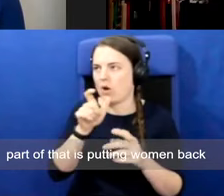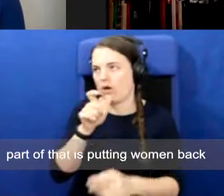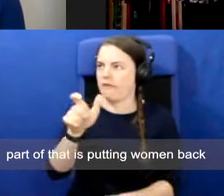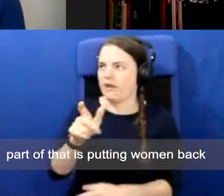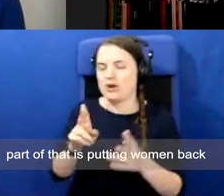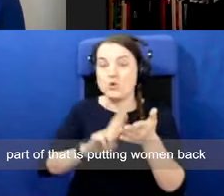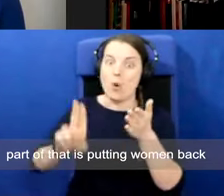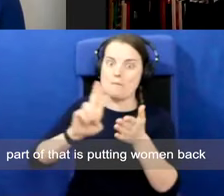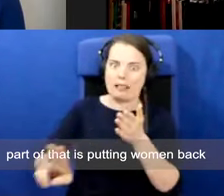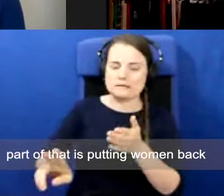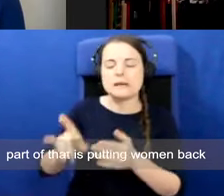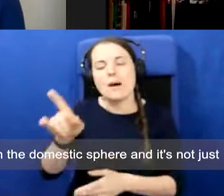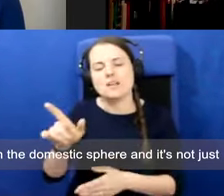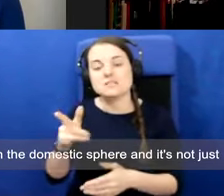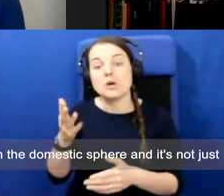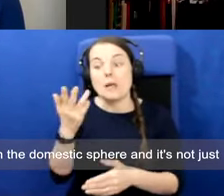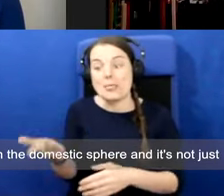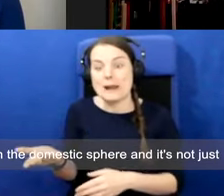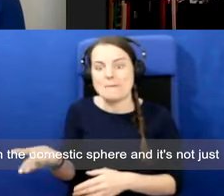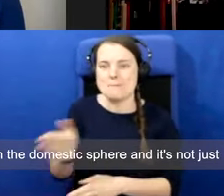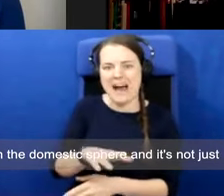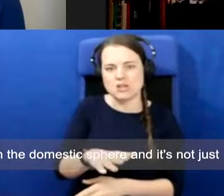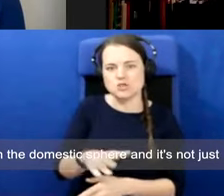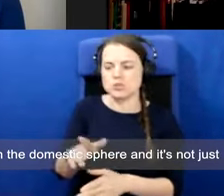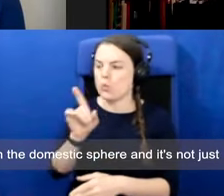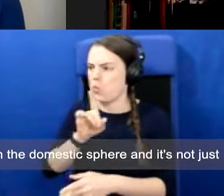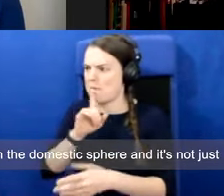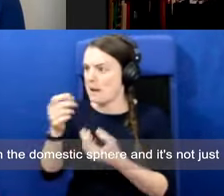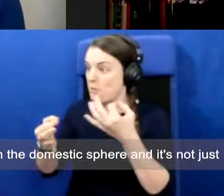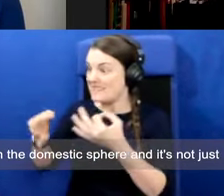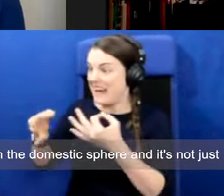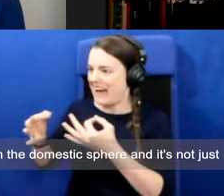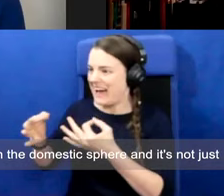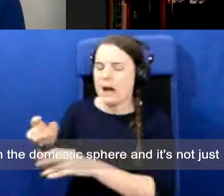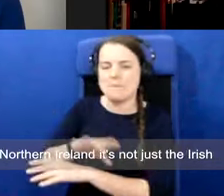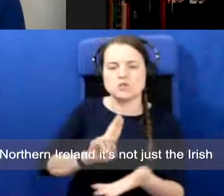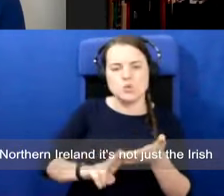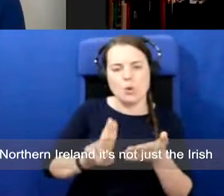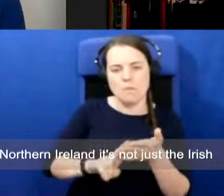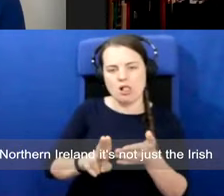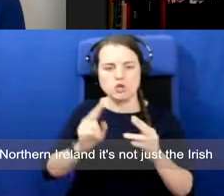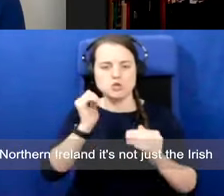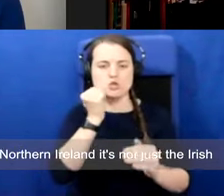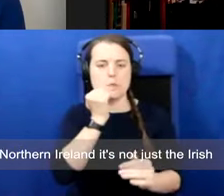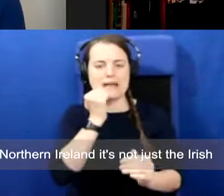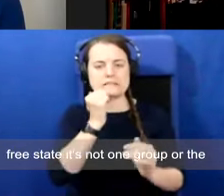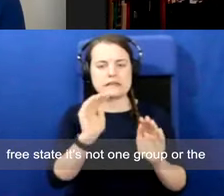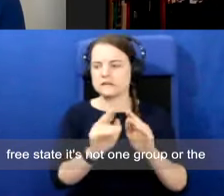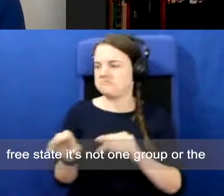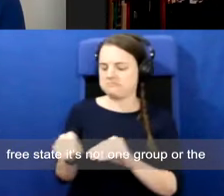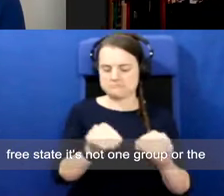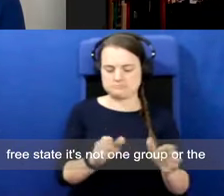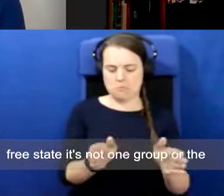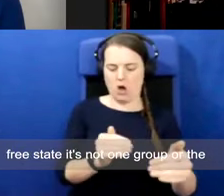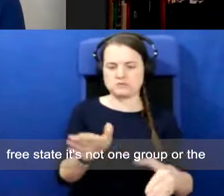putting women back in the domestic sphere. And it's not just Northern Ireland. It's not just the Irish Free State. It's not one group